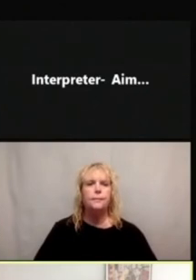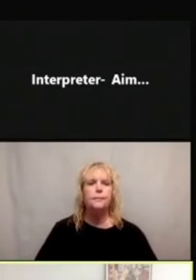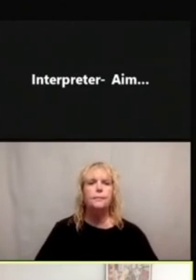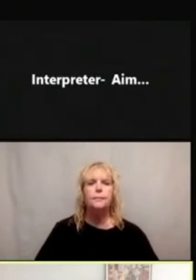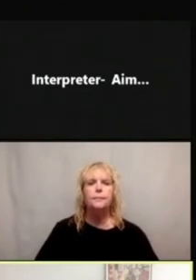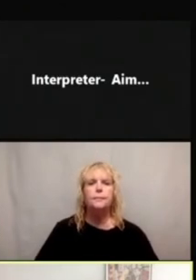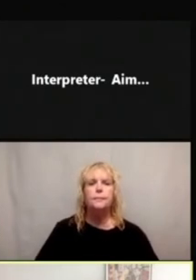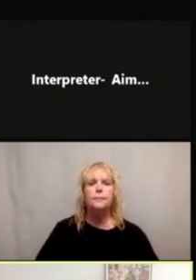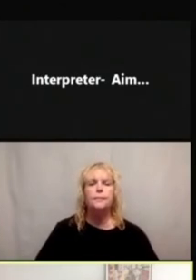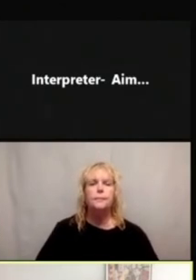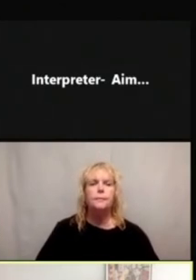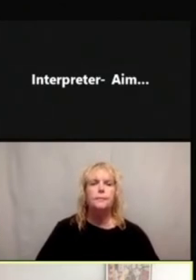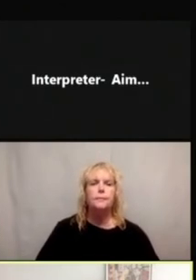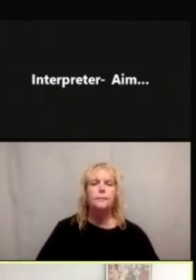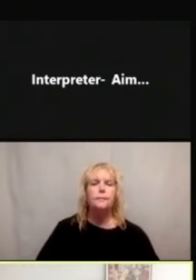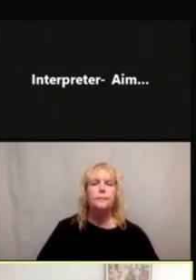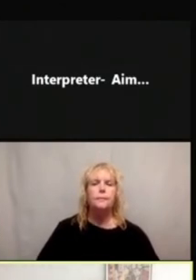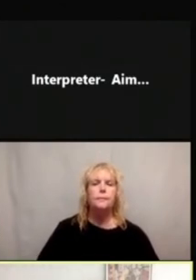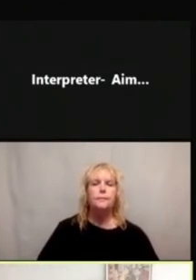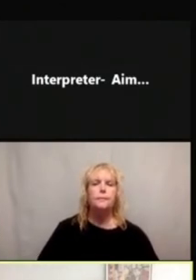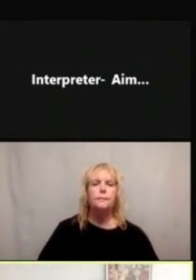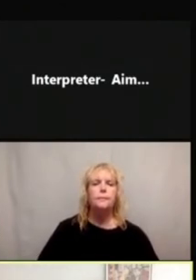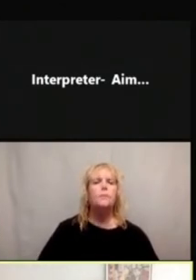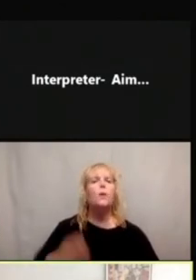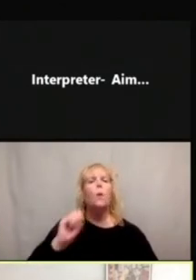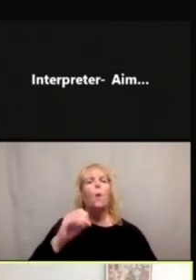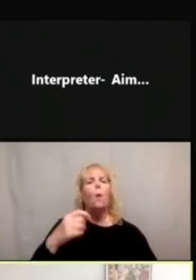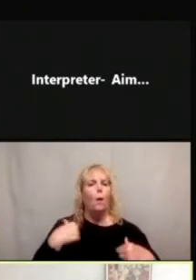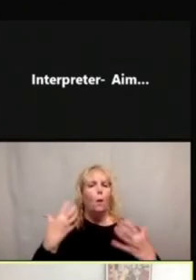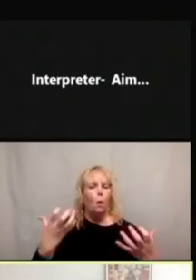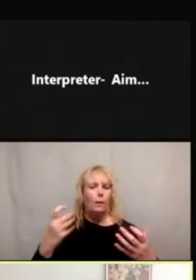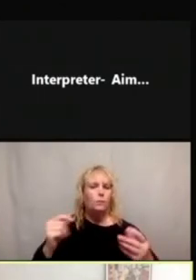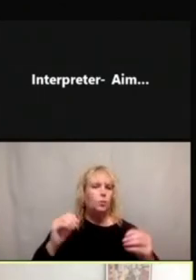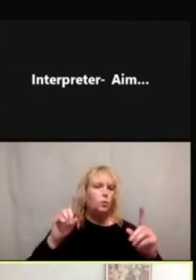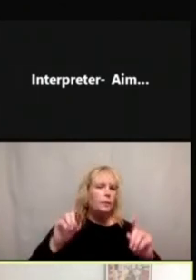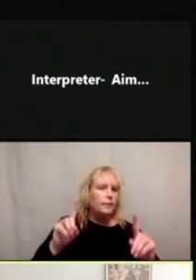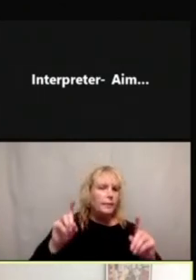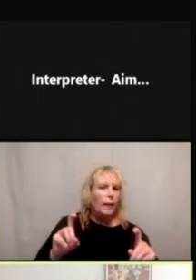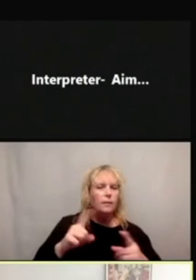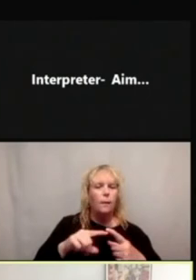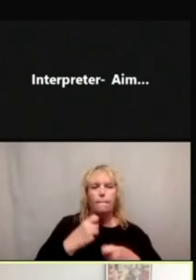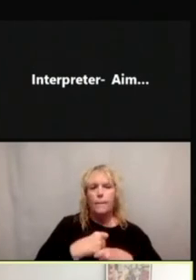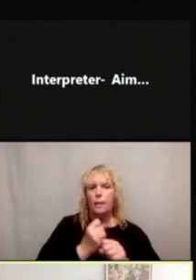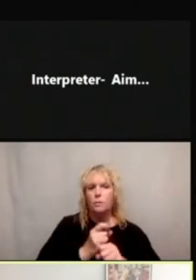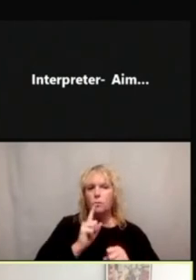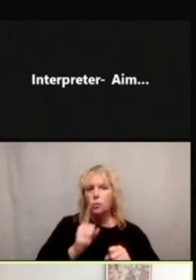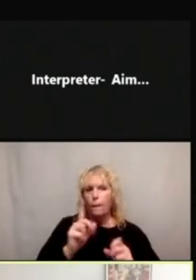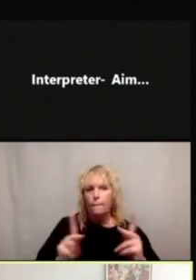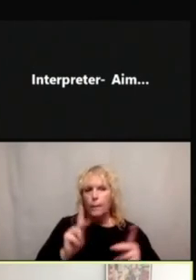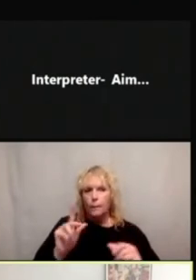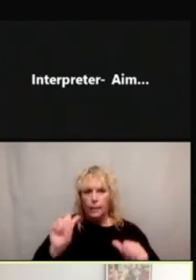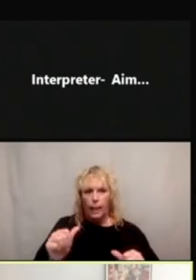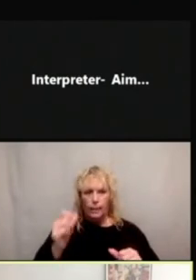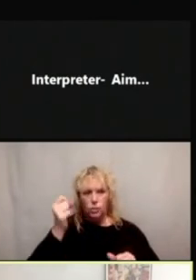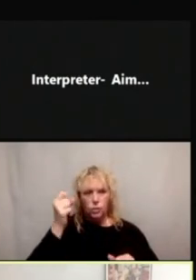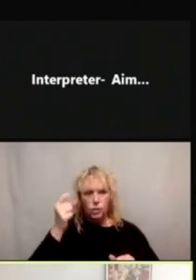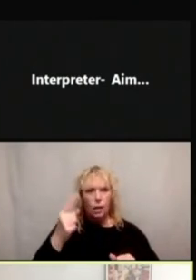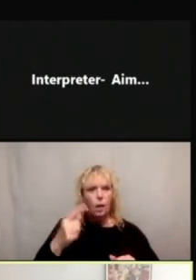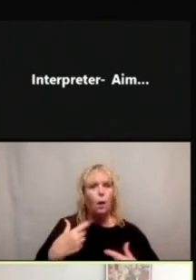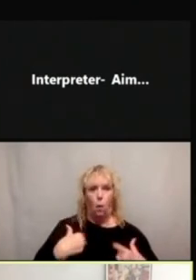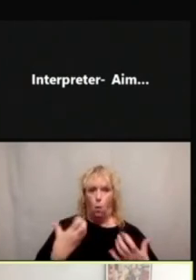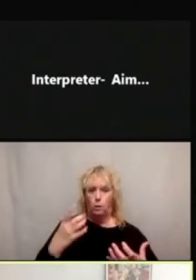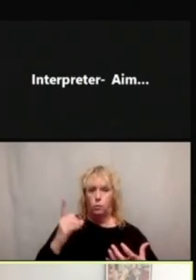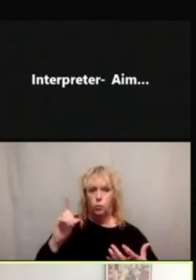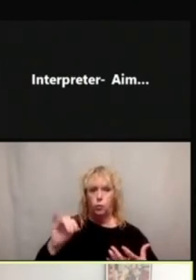So we wanted to test the pictograms to make sure that they were easy for everyone to read and understand. So to do that,